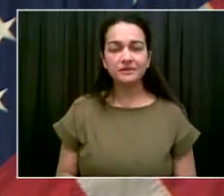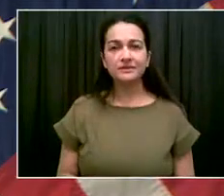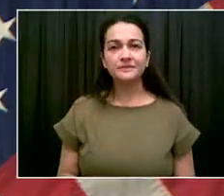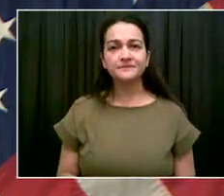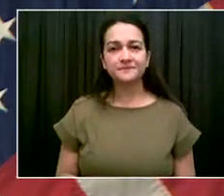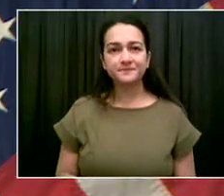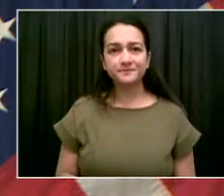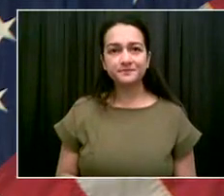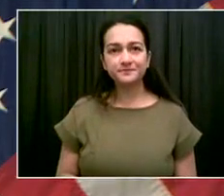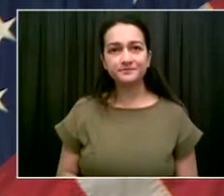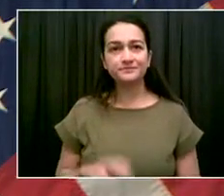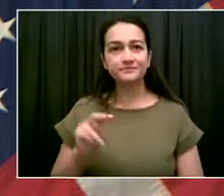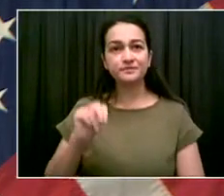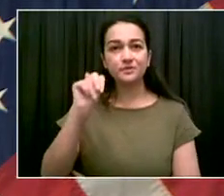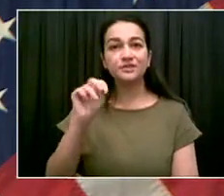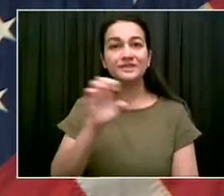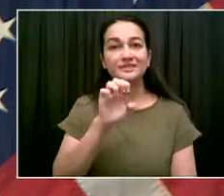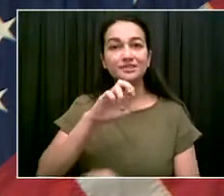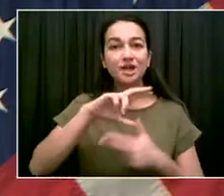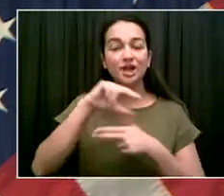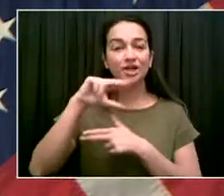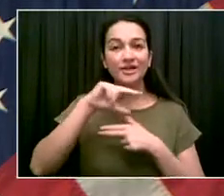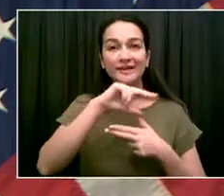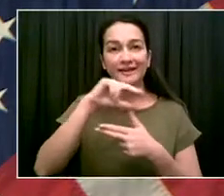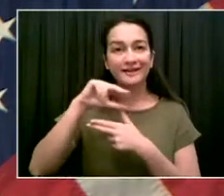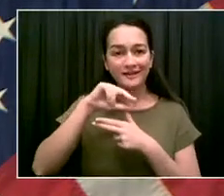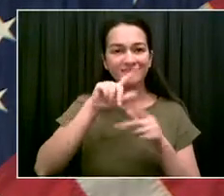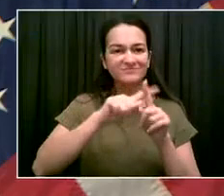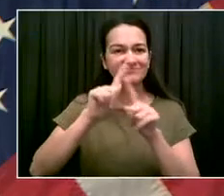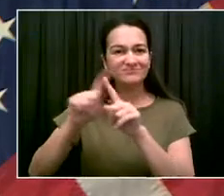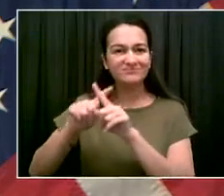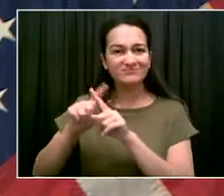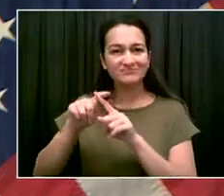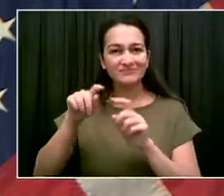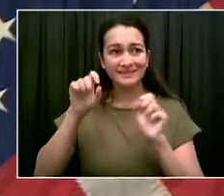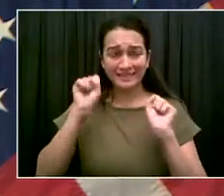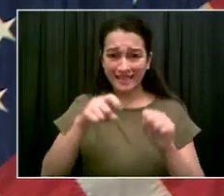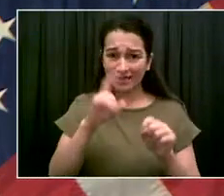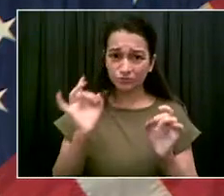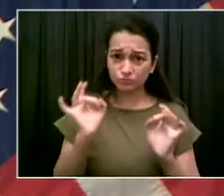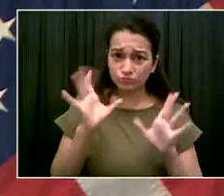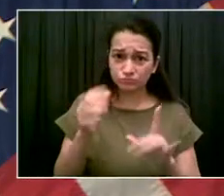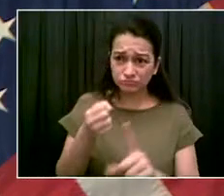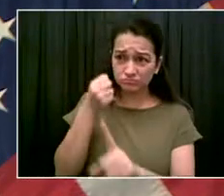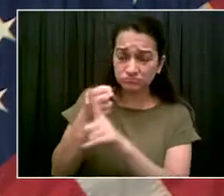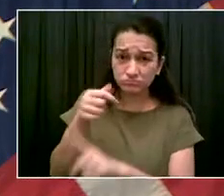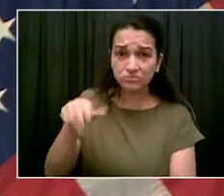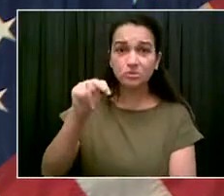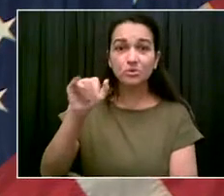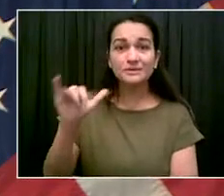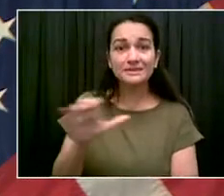tropical storms, and hurricanes, can and do affect New York City. It is important New York City